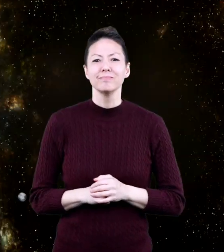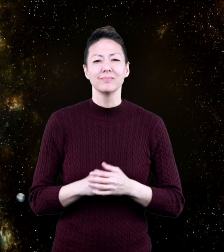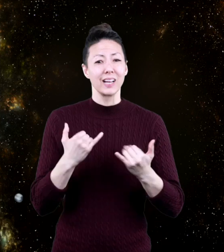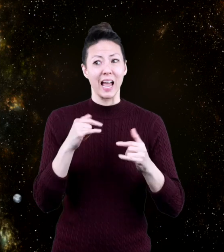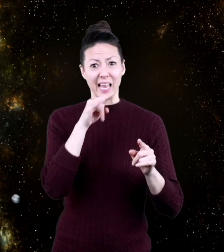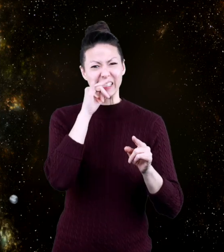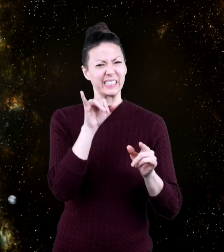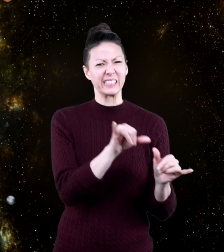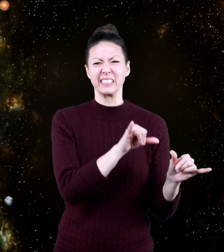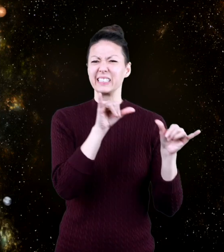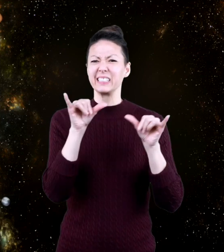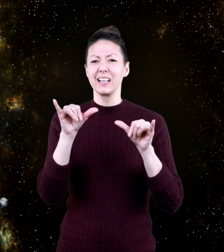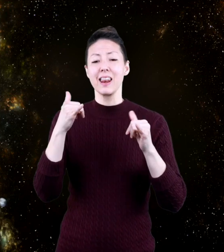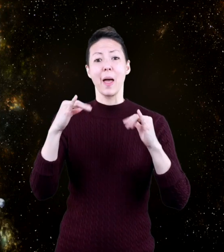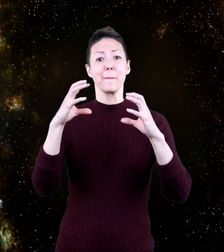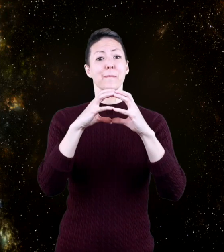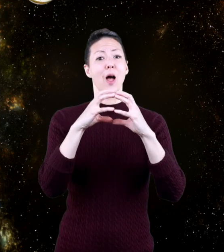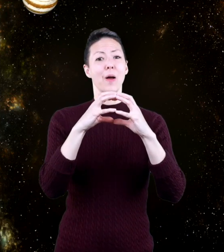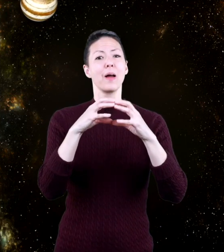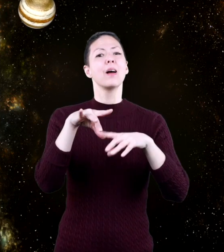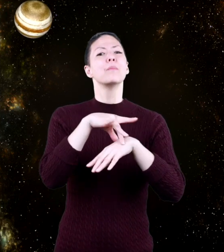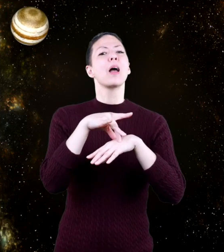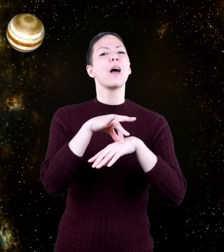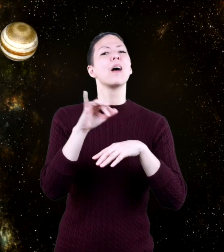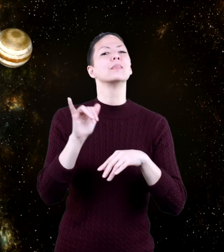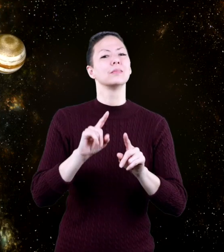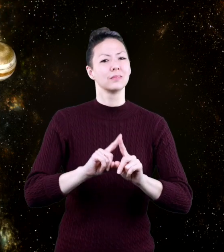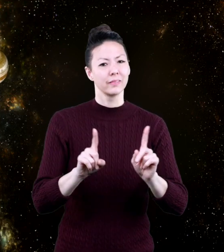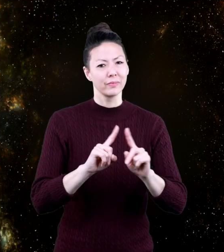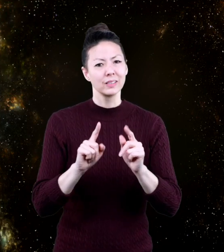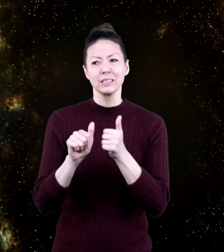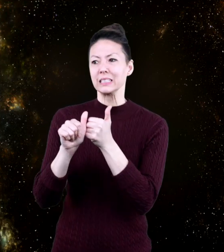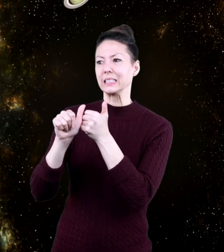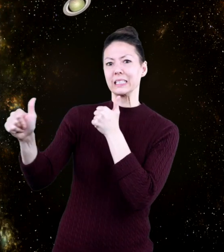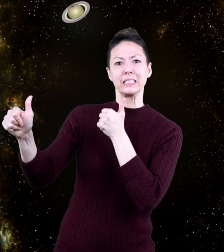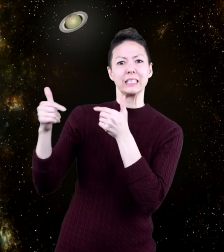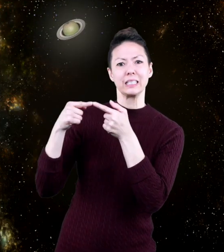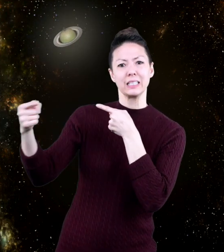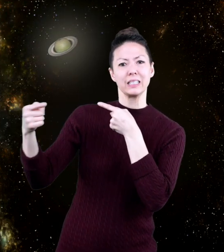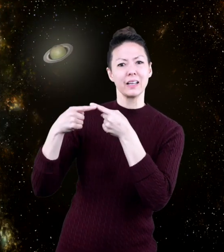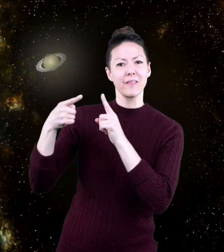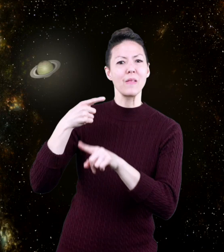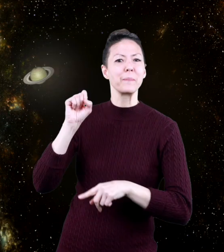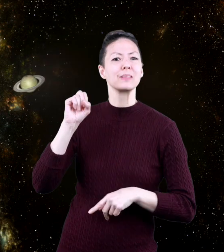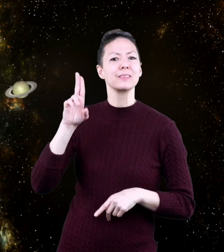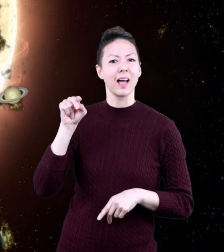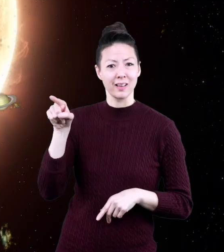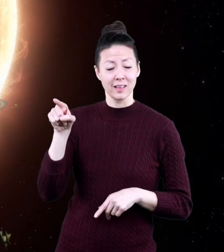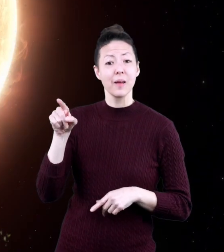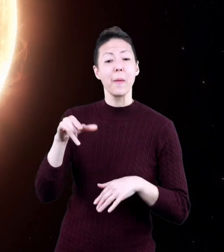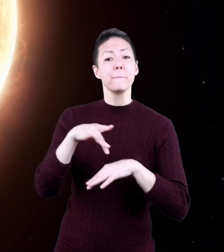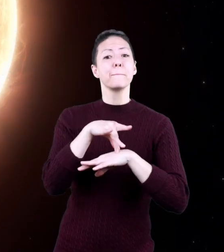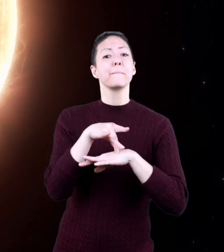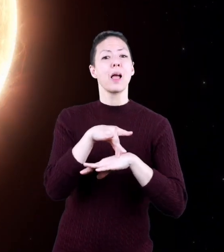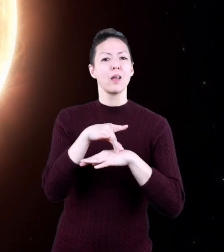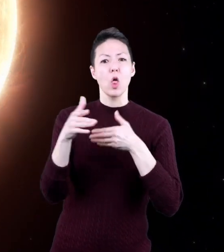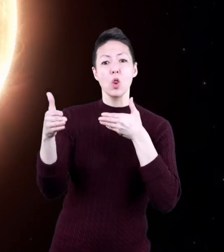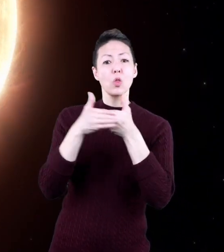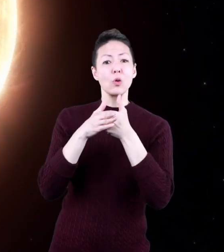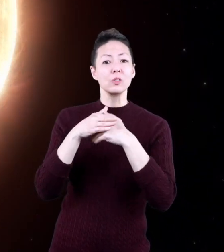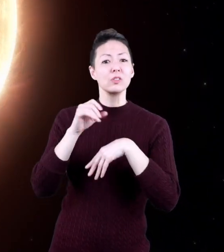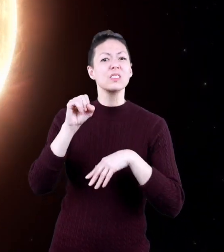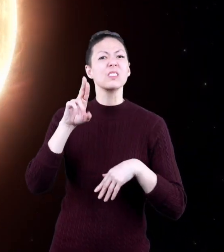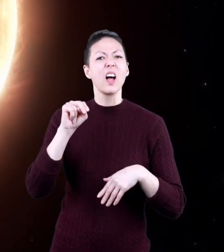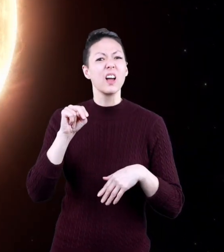Just like the kids and the yellow ball, the planets are also different distances from the sun. The planets that are